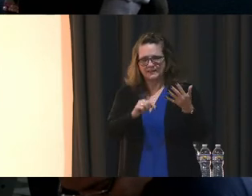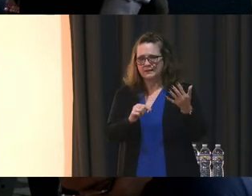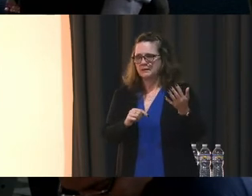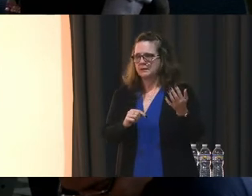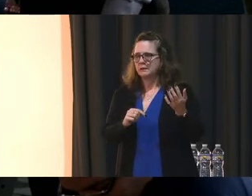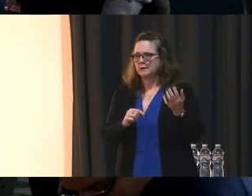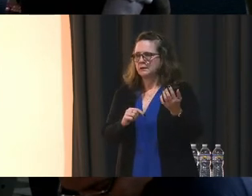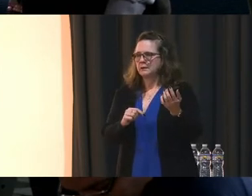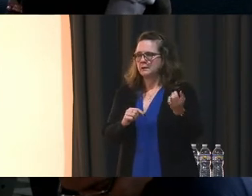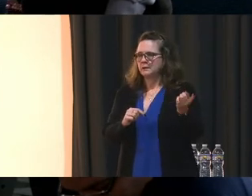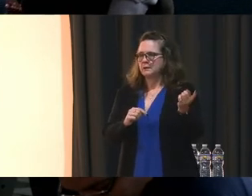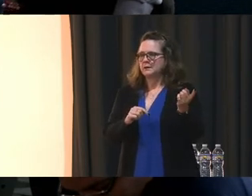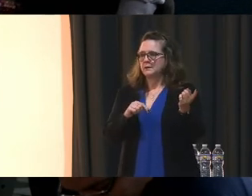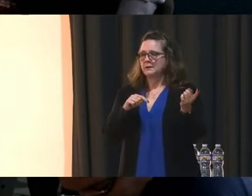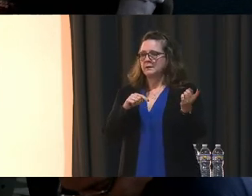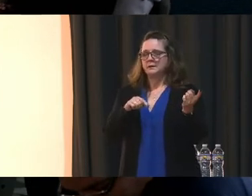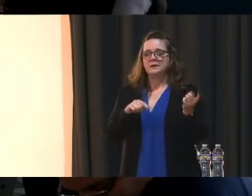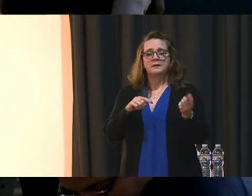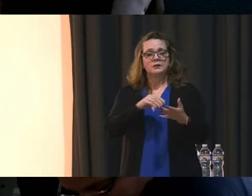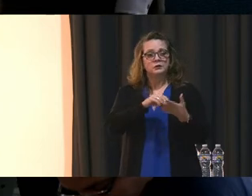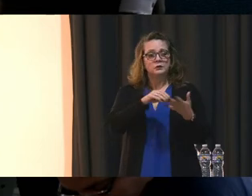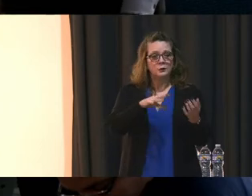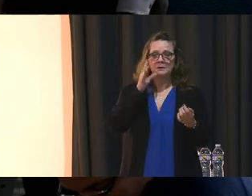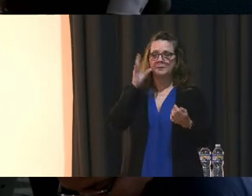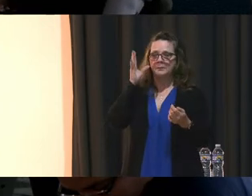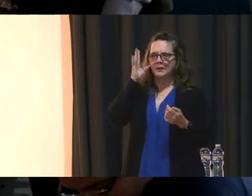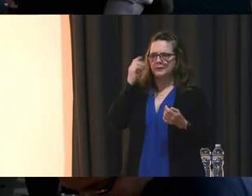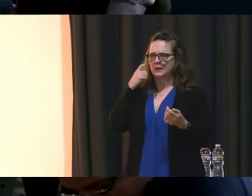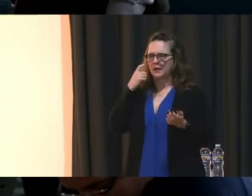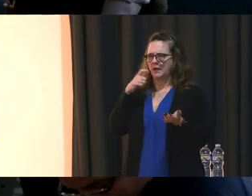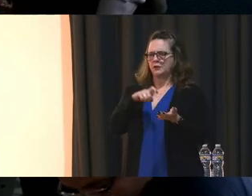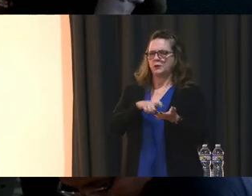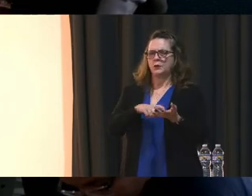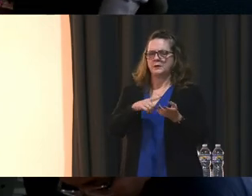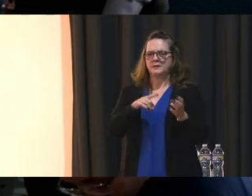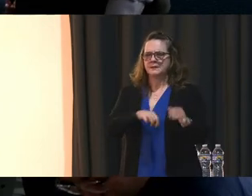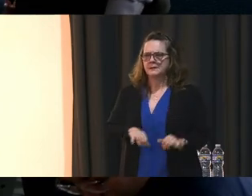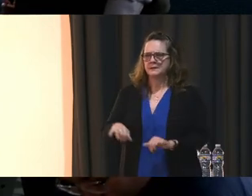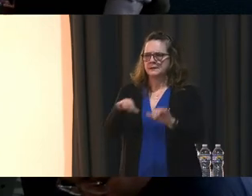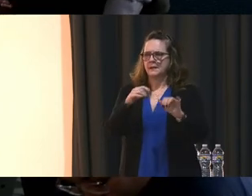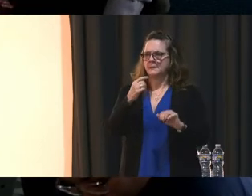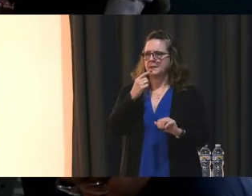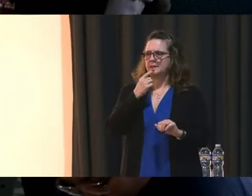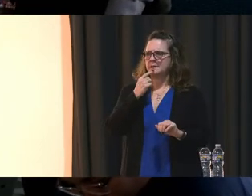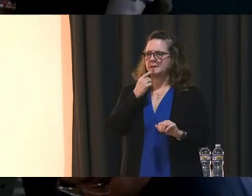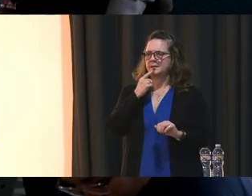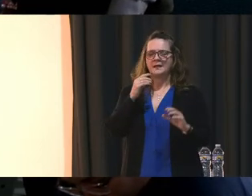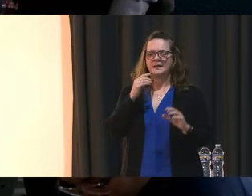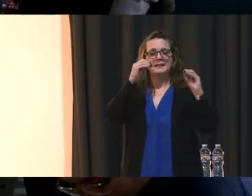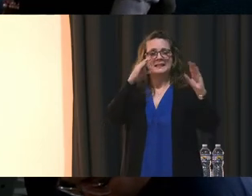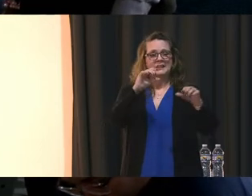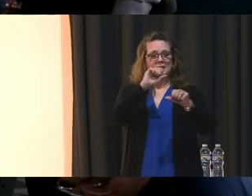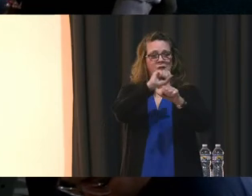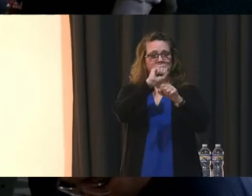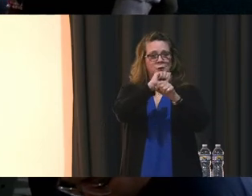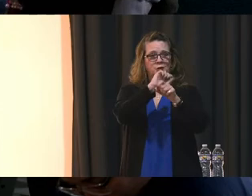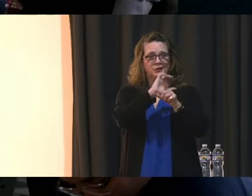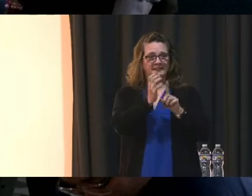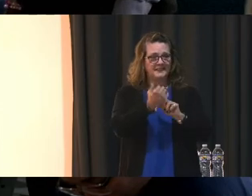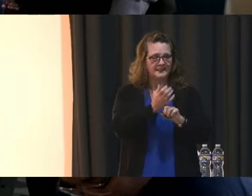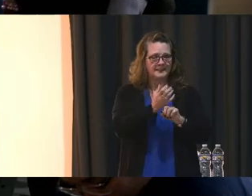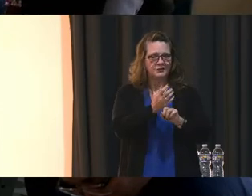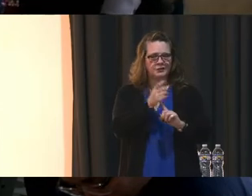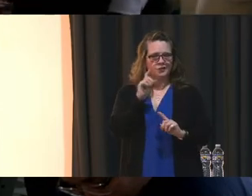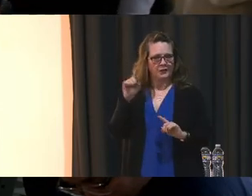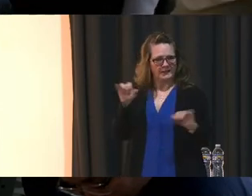to the parents this evening and the students What I've noted is a common theme Teacher working conditions are the learning conditions for our